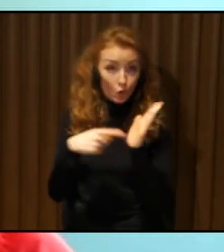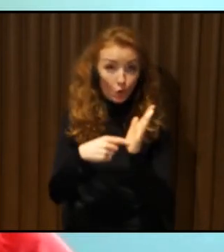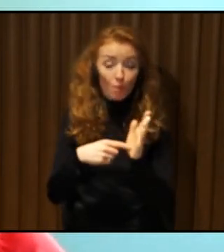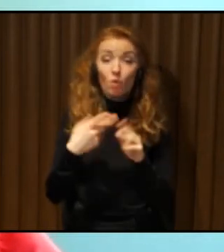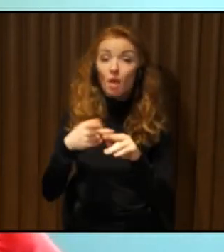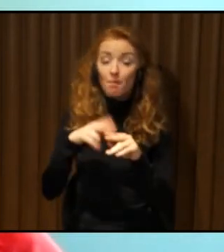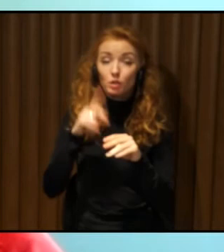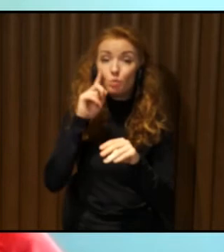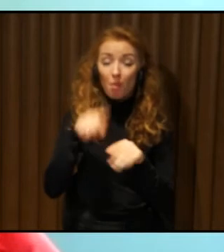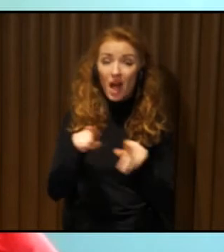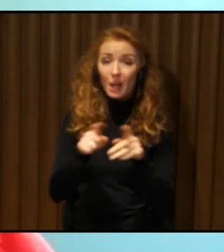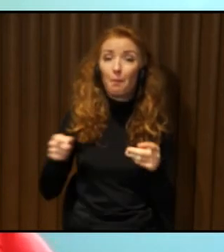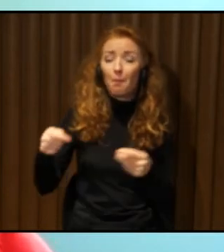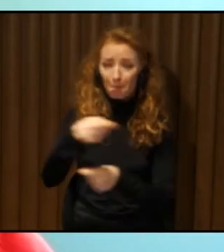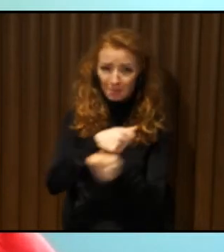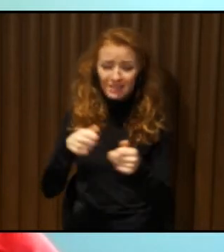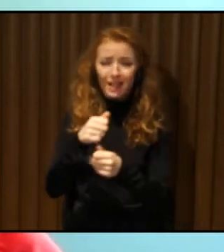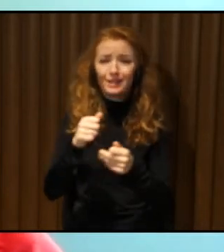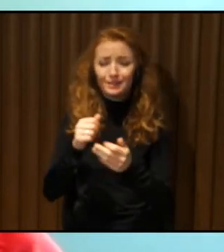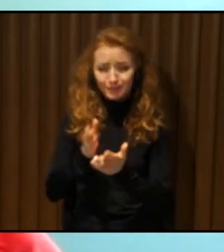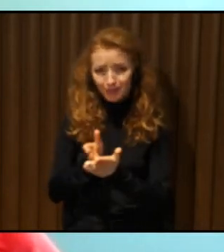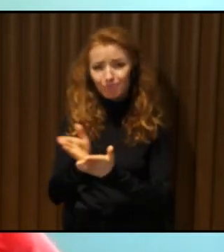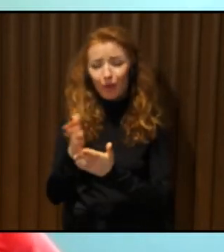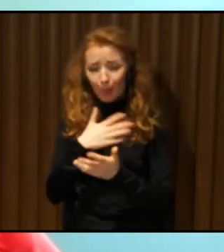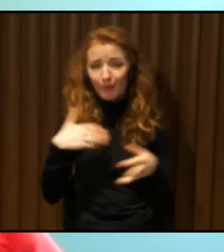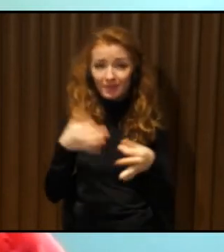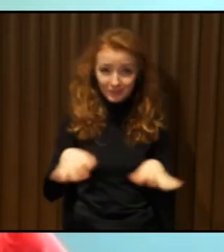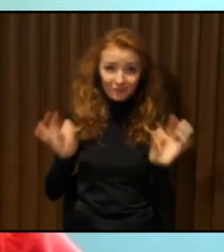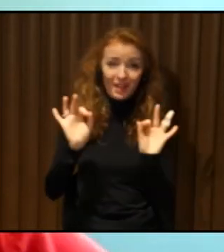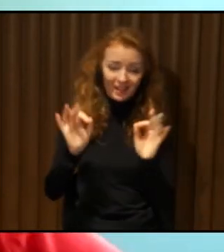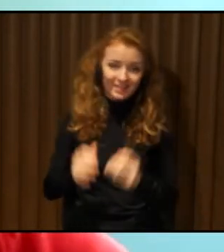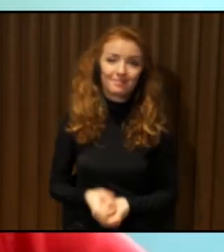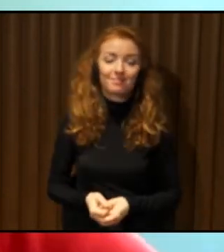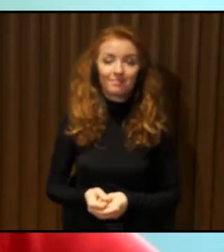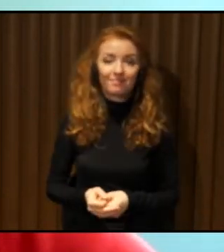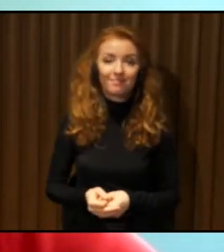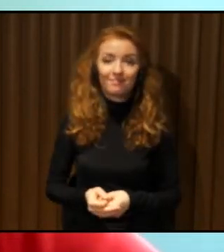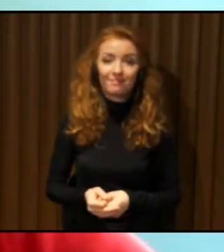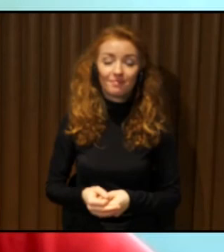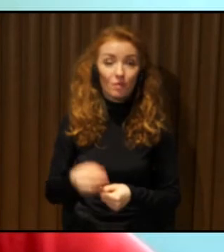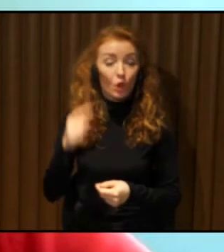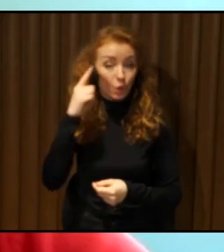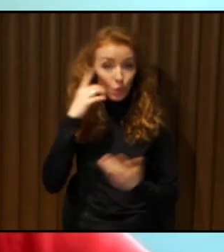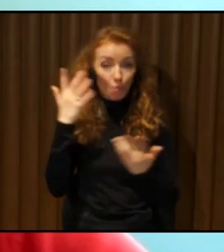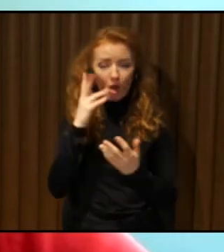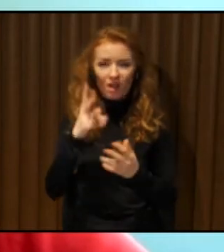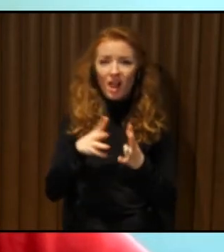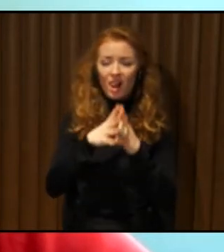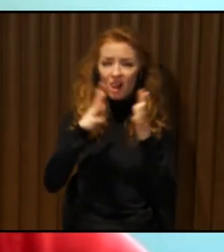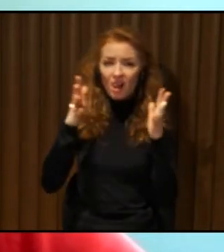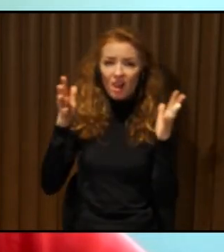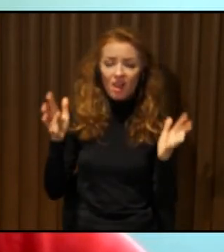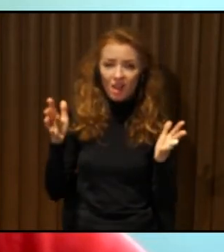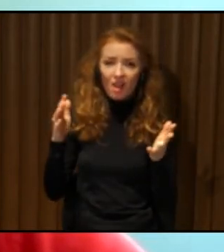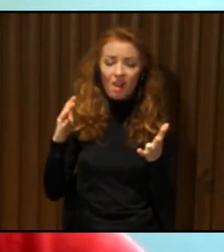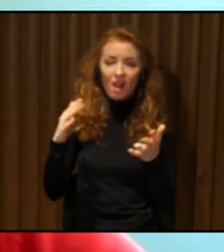think most of the time, accessibility is seen as a